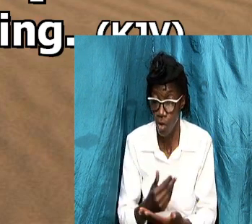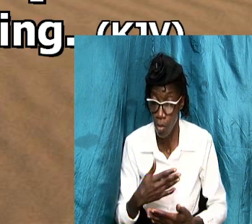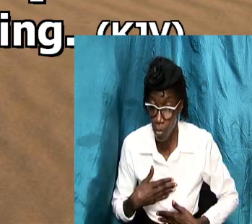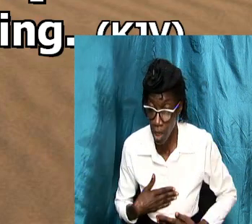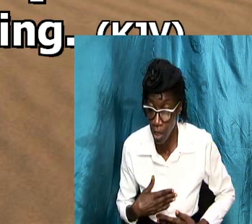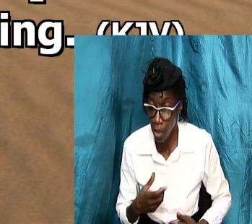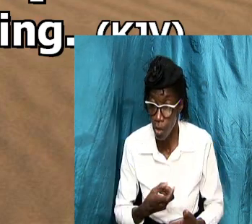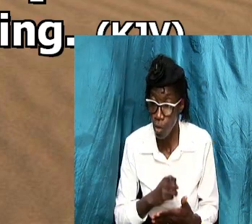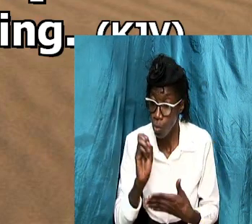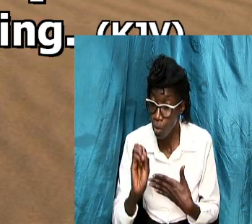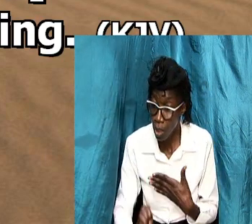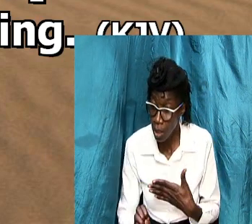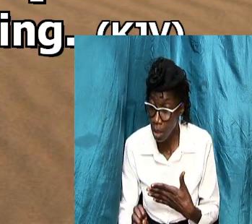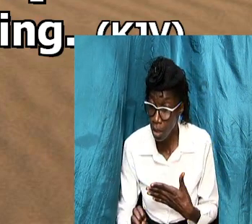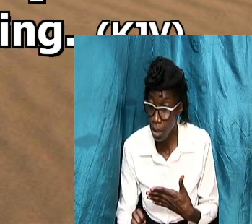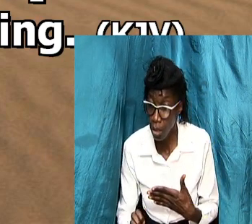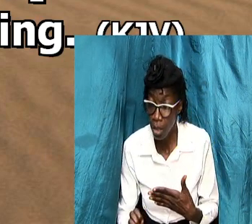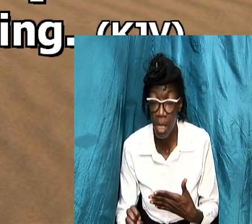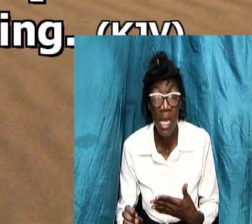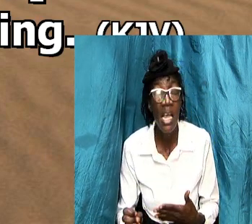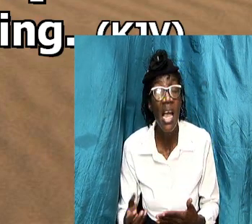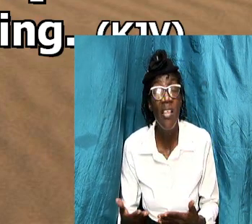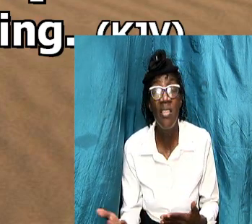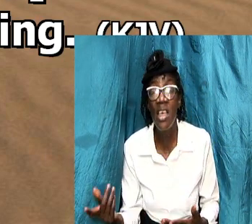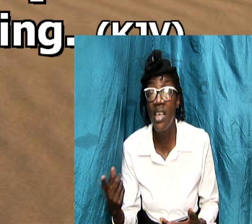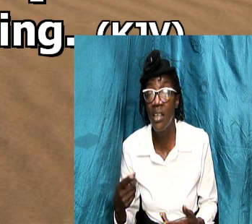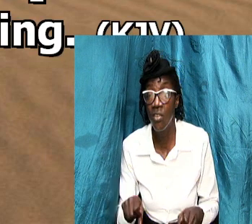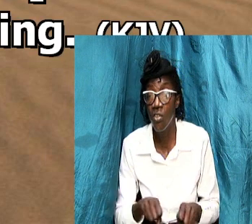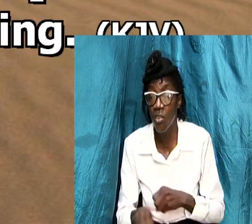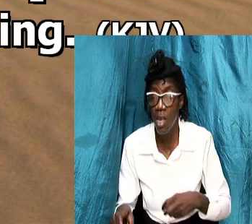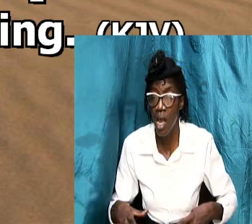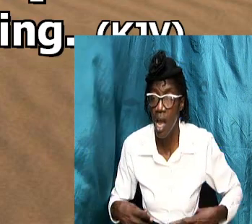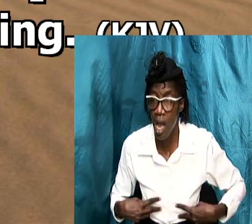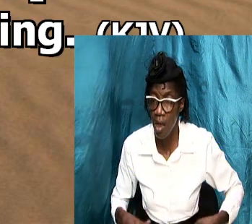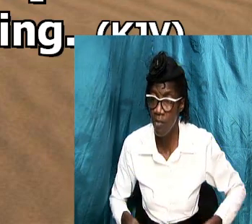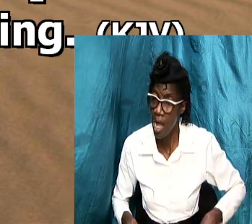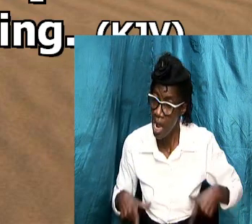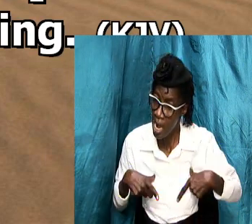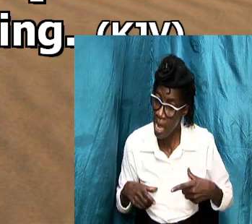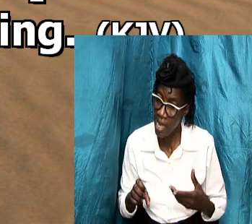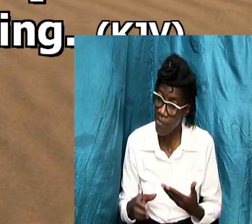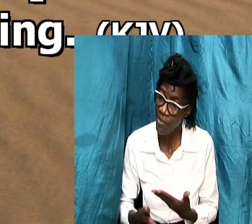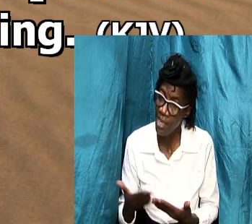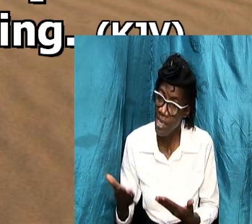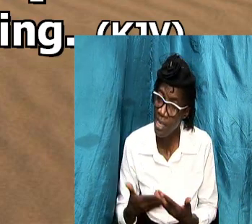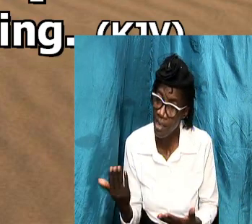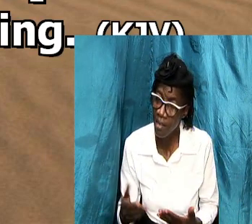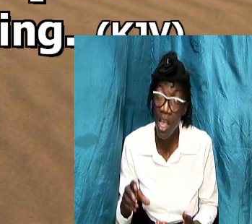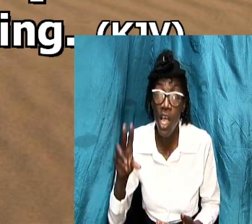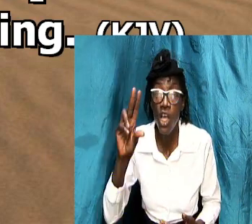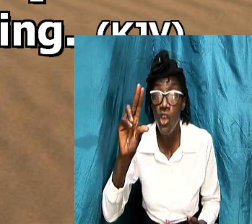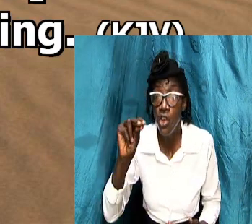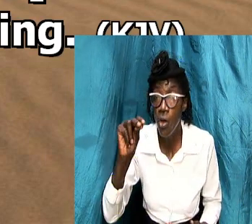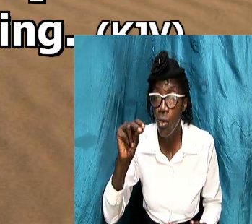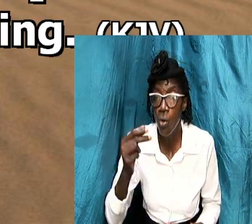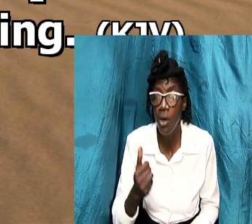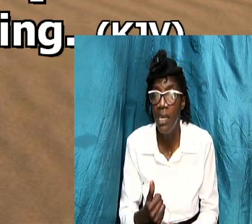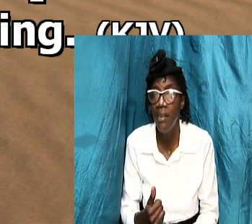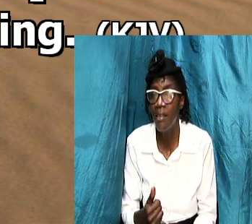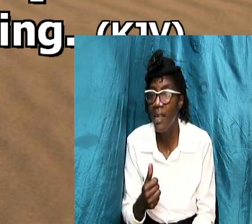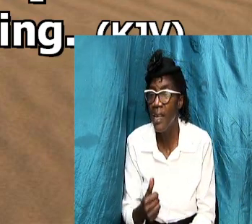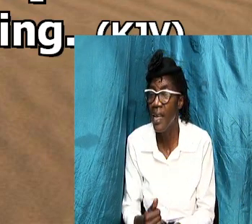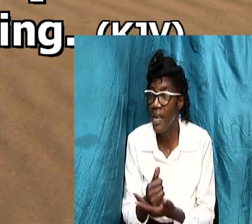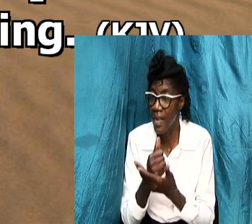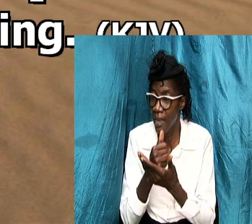simply simply so that we have life easy no it is our help me the person who was given to